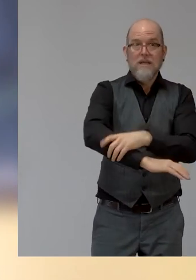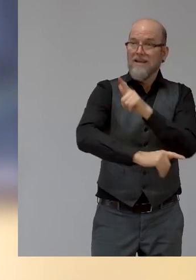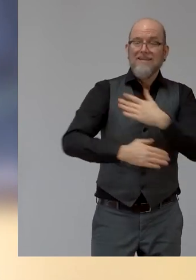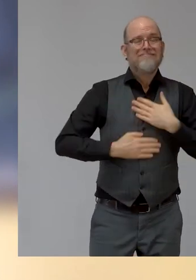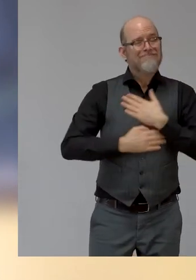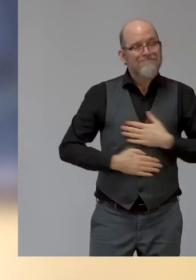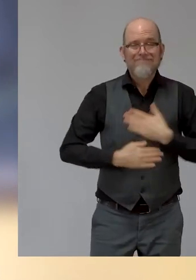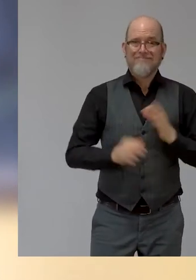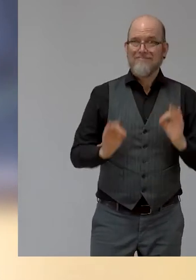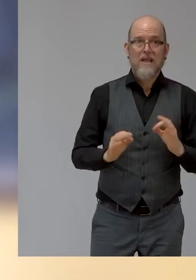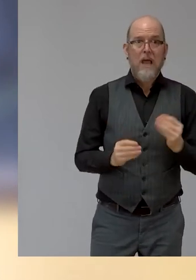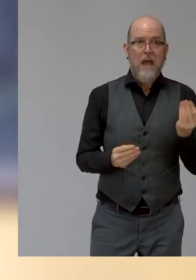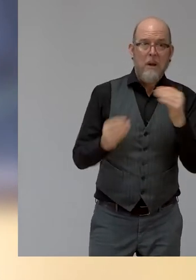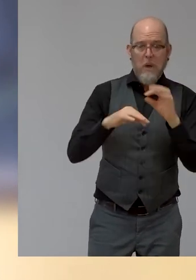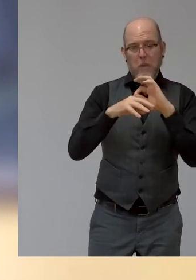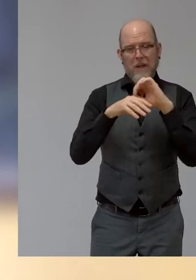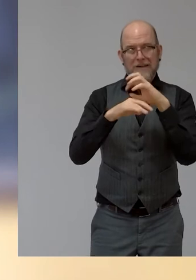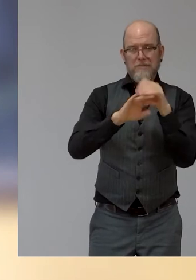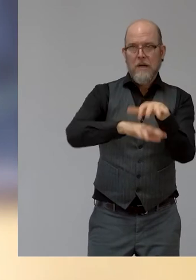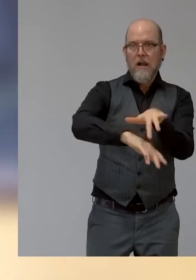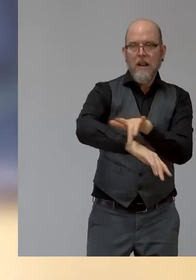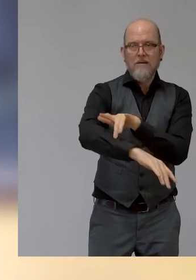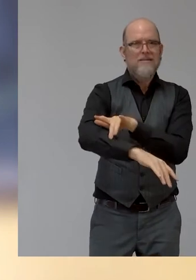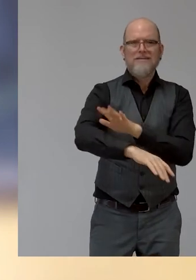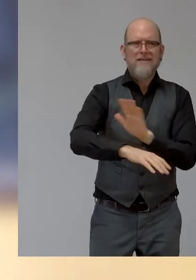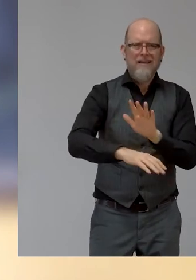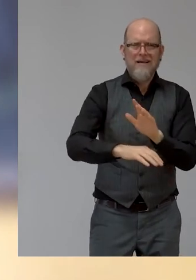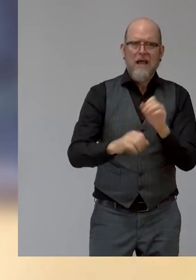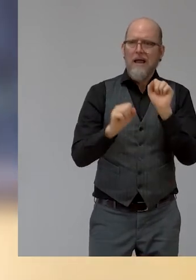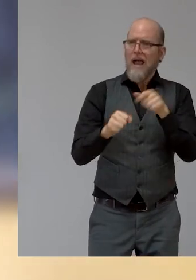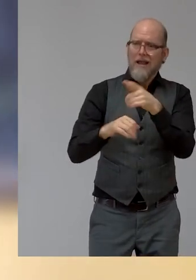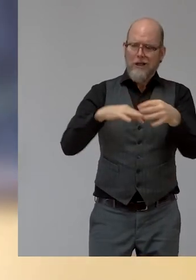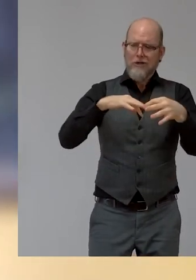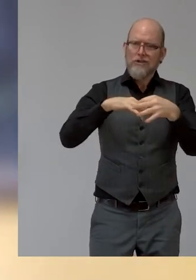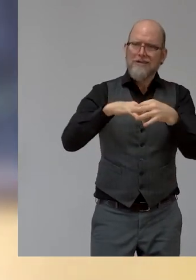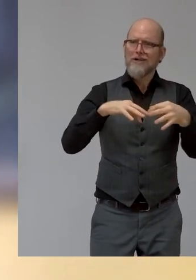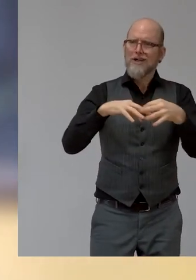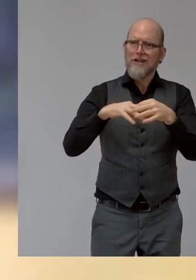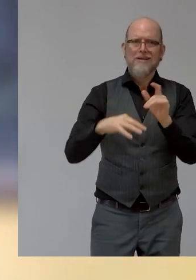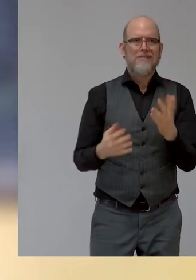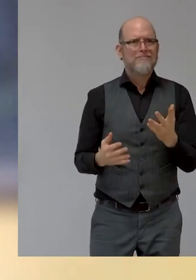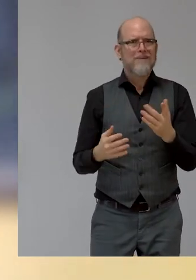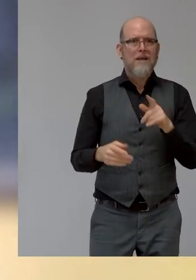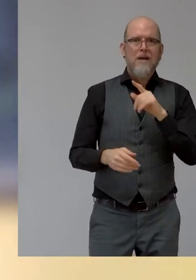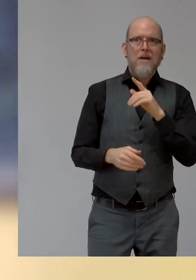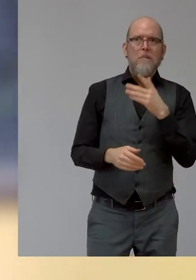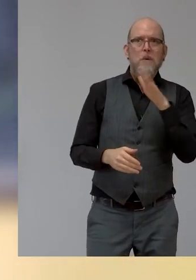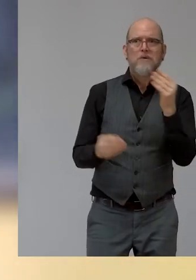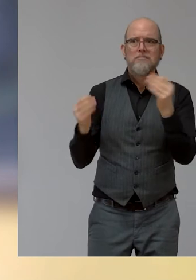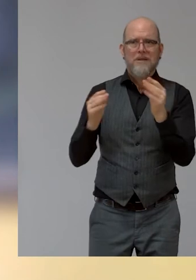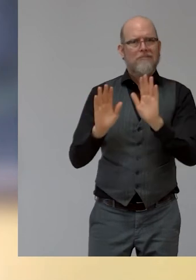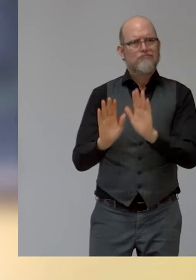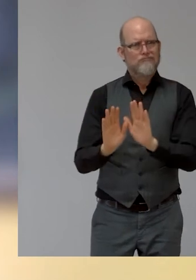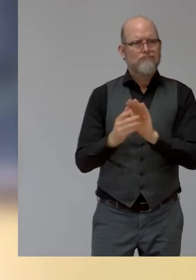you know, for every patient, the foot, the joints, they're all same for everybody. So you don't need to customize. Also, the geometries,